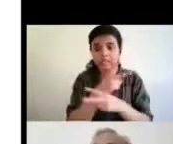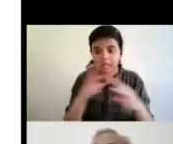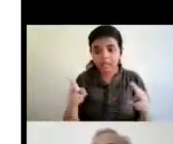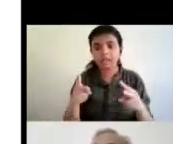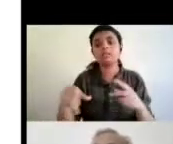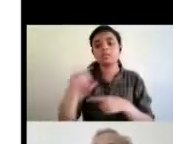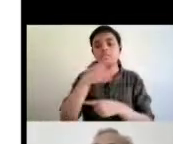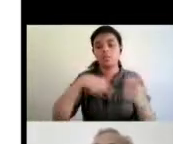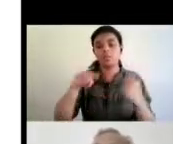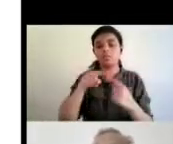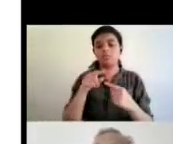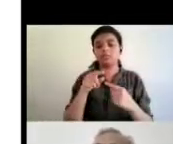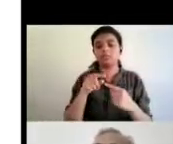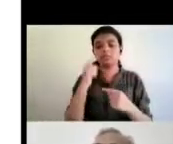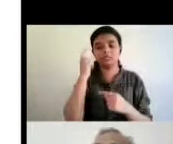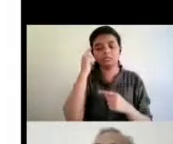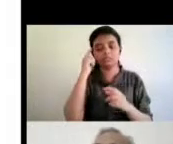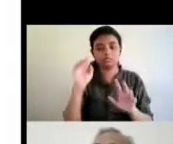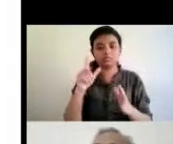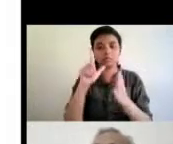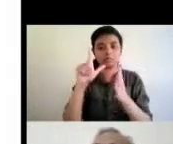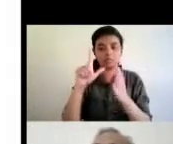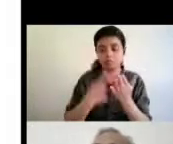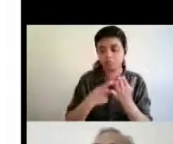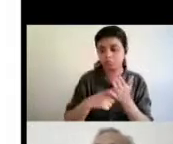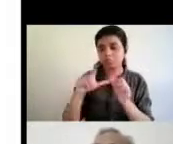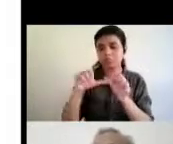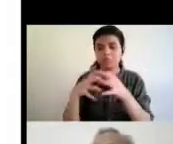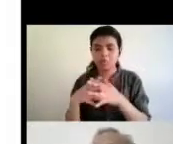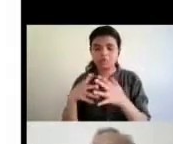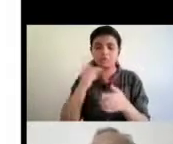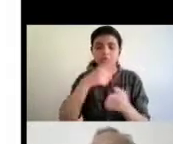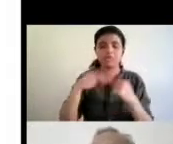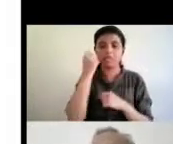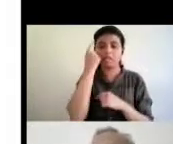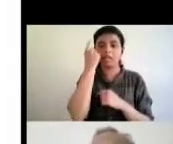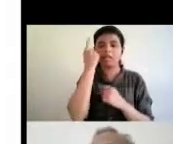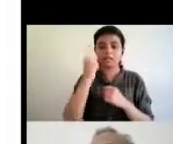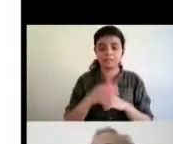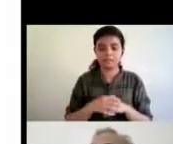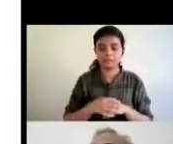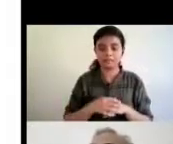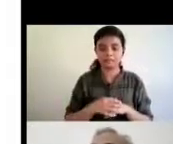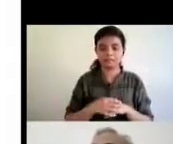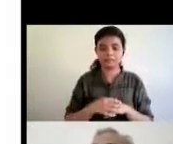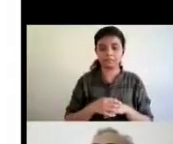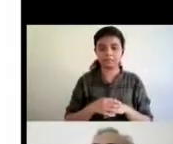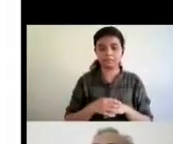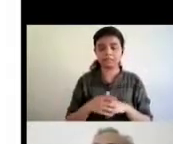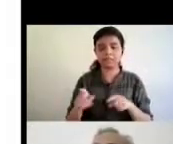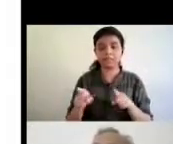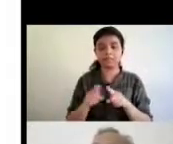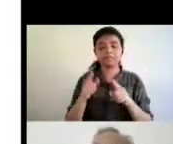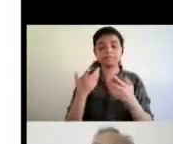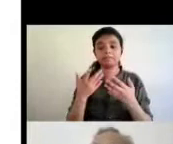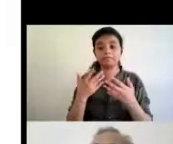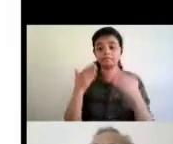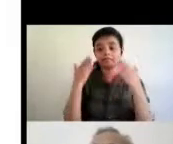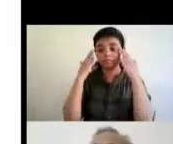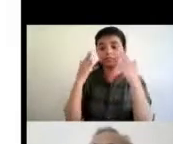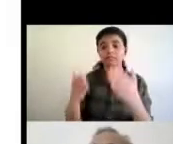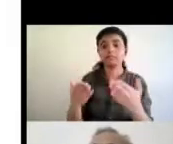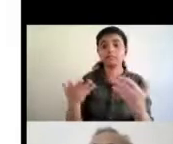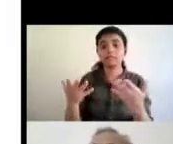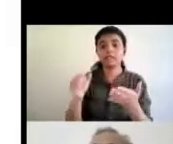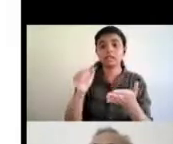conditions rules etc to um to address the concerns of the